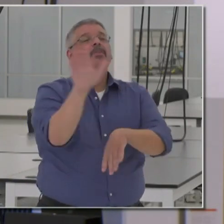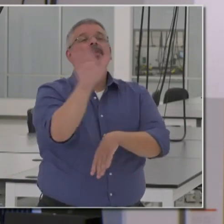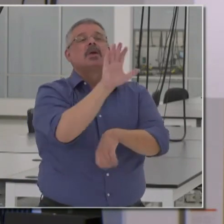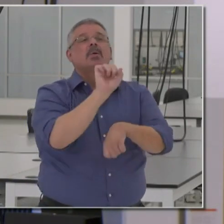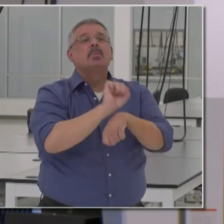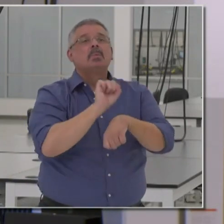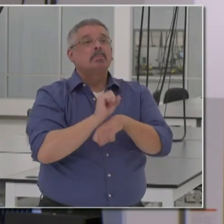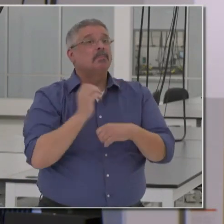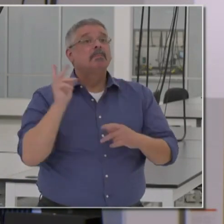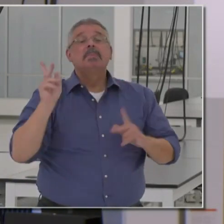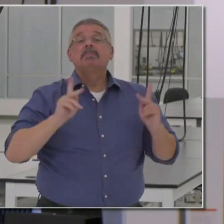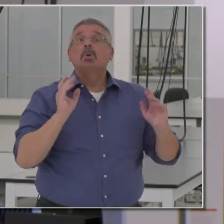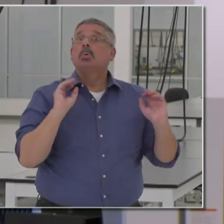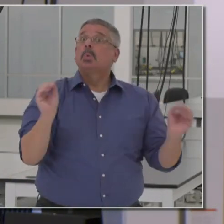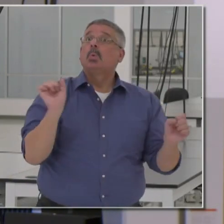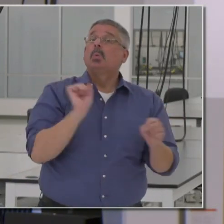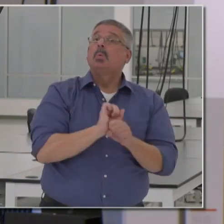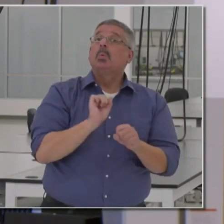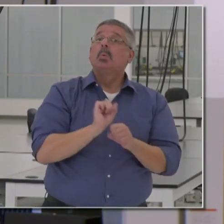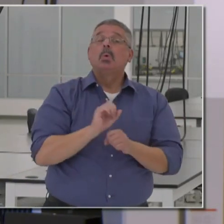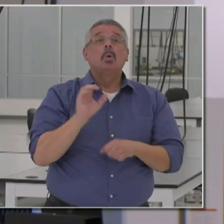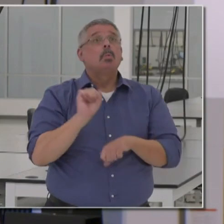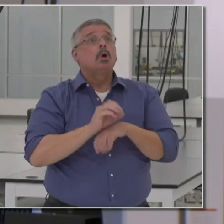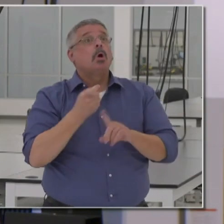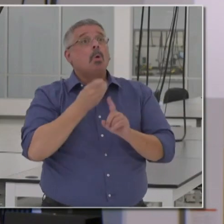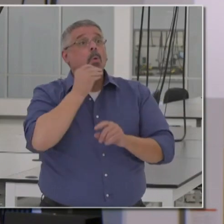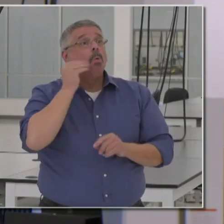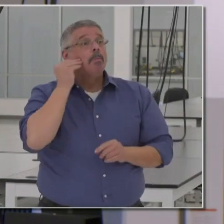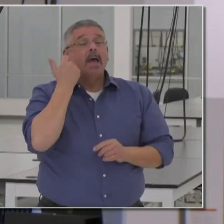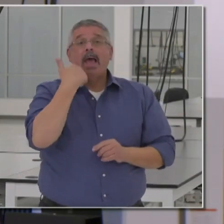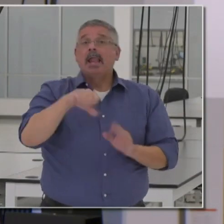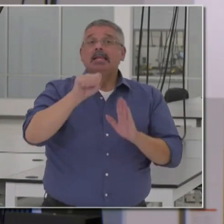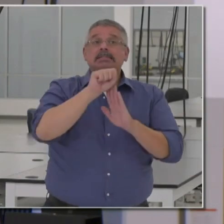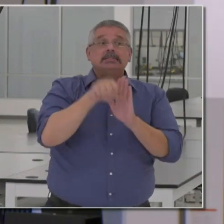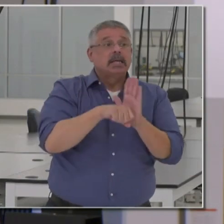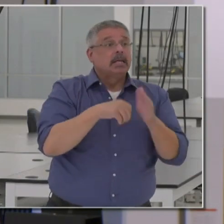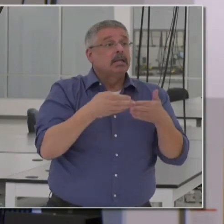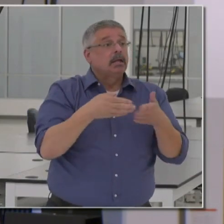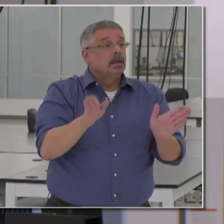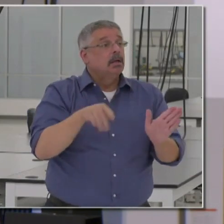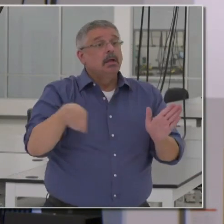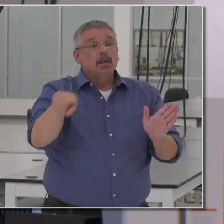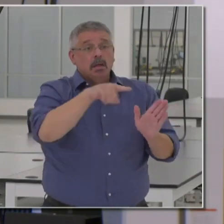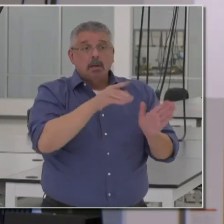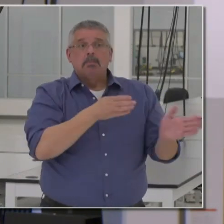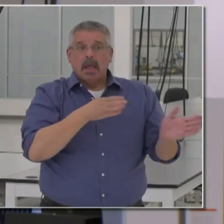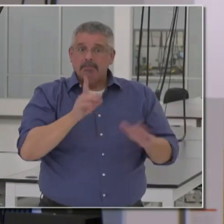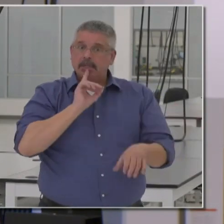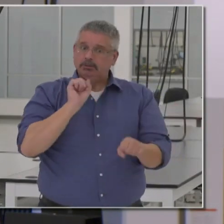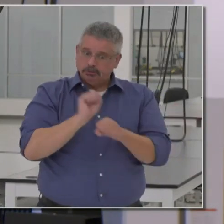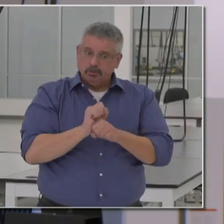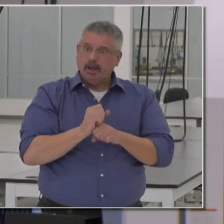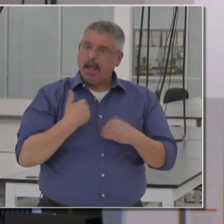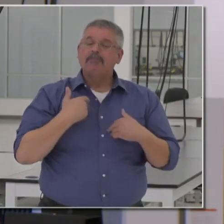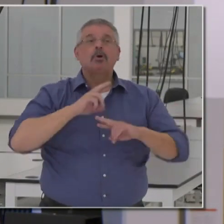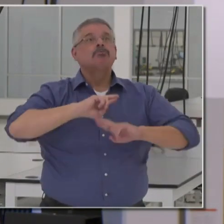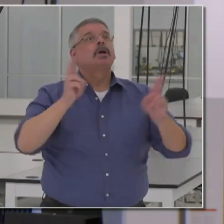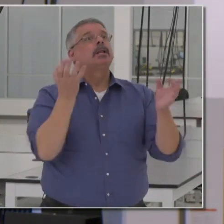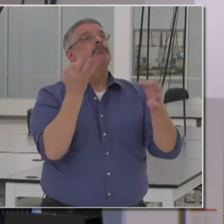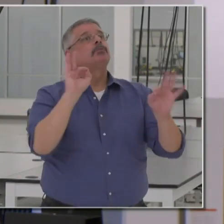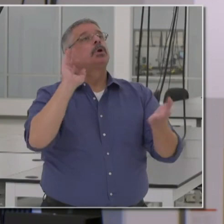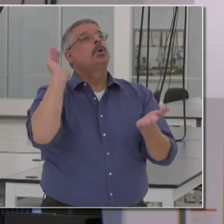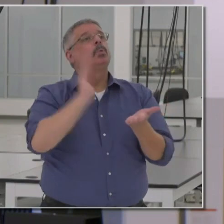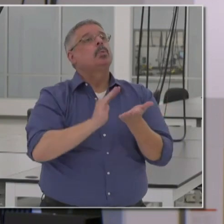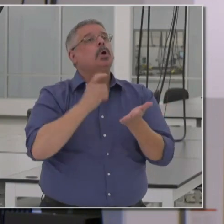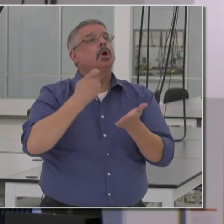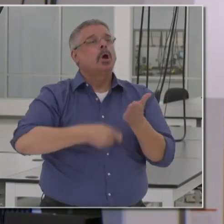since so many people are out of work or working from home. Is there any statewide plan to ensure that Californians have access to free or low